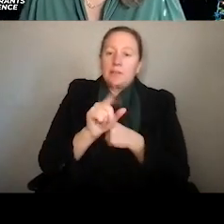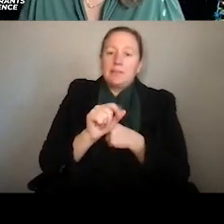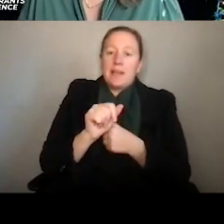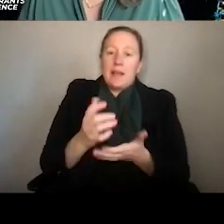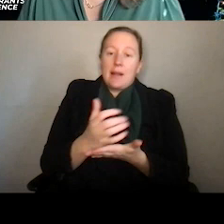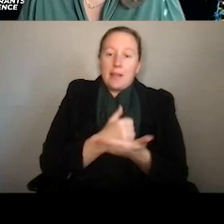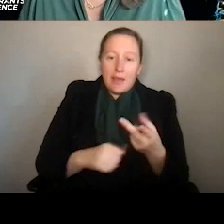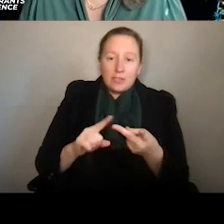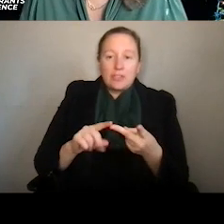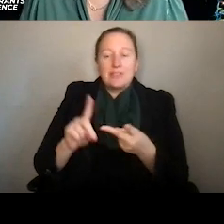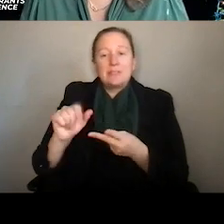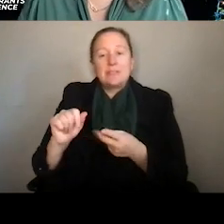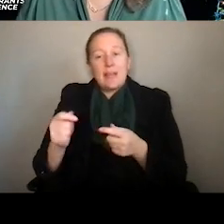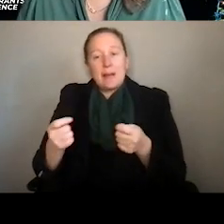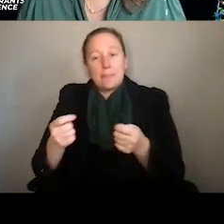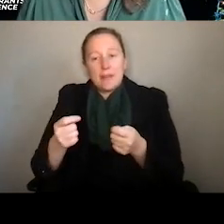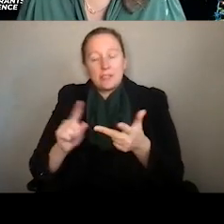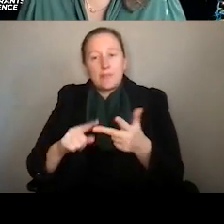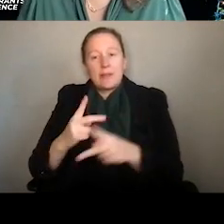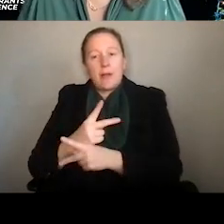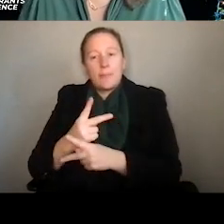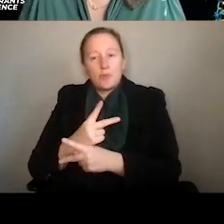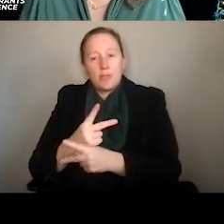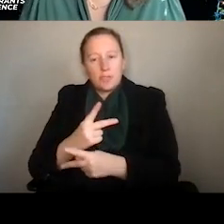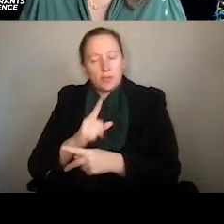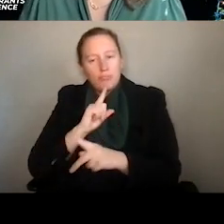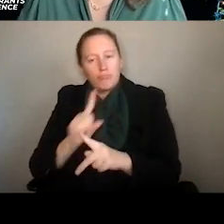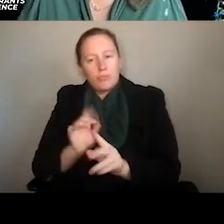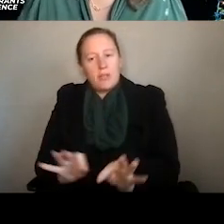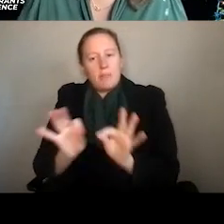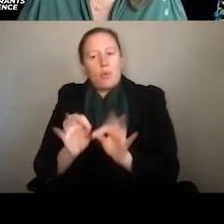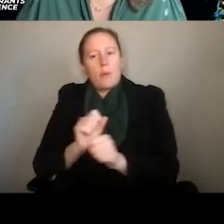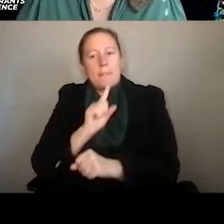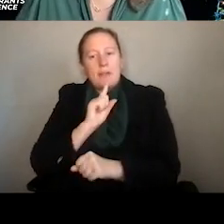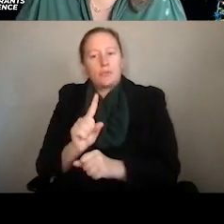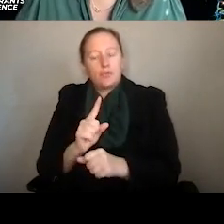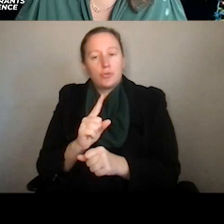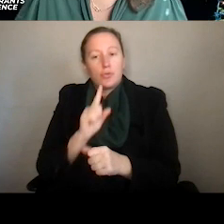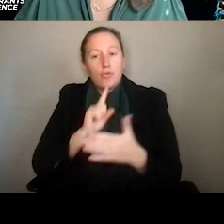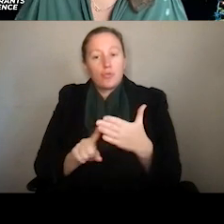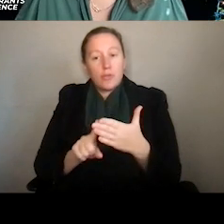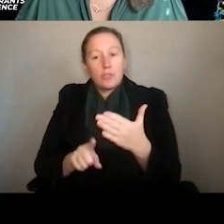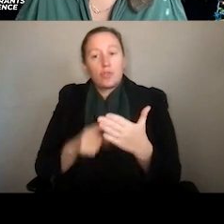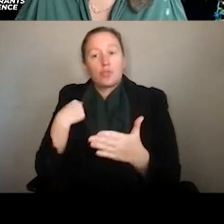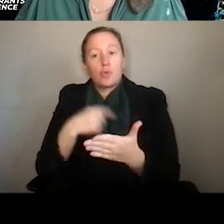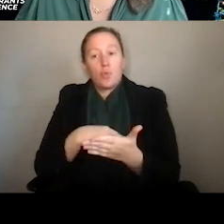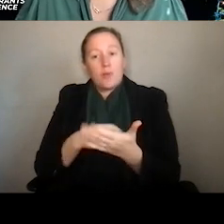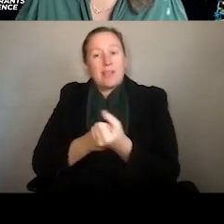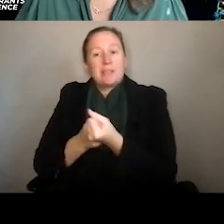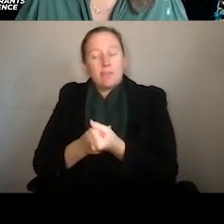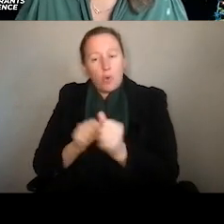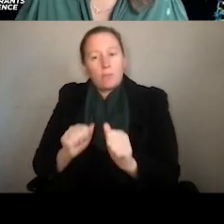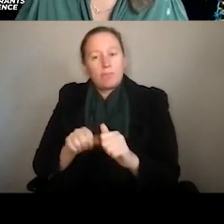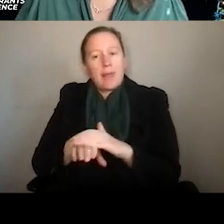management and computational abilities that are really fundamental to making sure the research supported by NSF can be accessed and